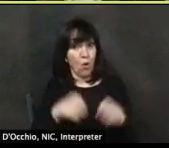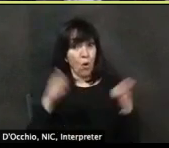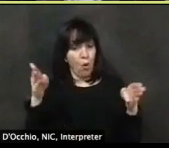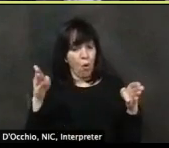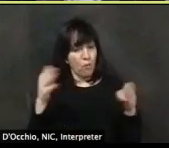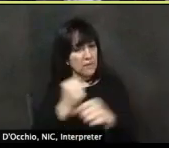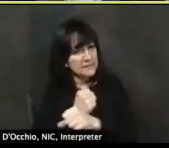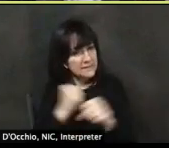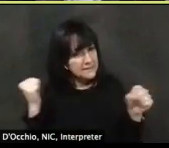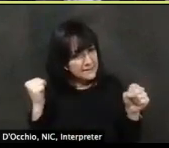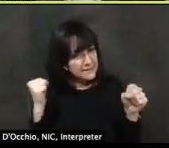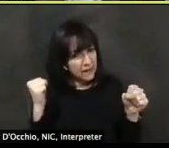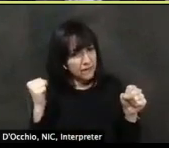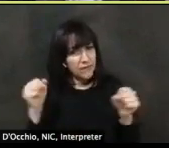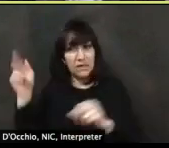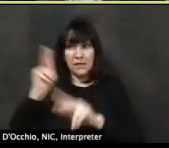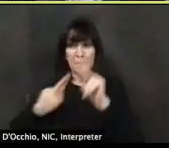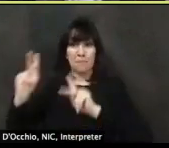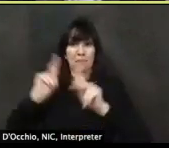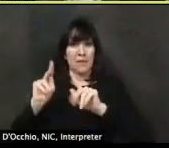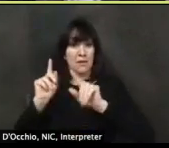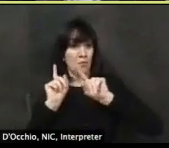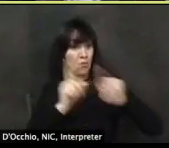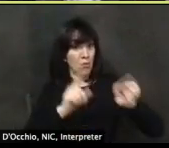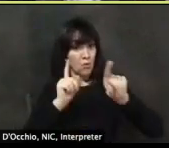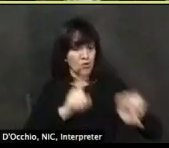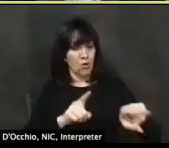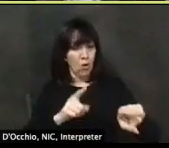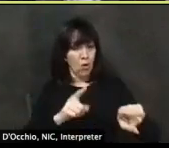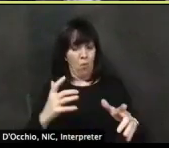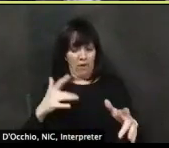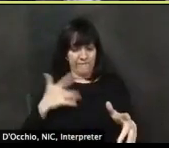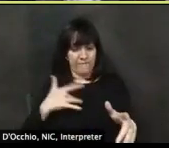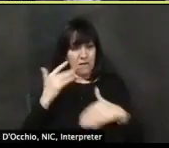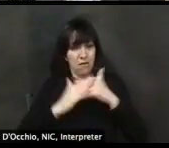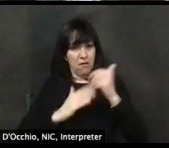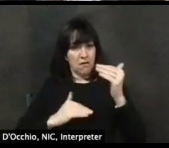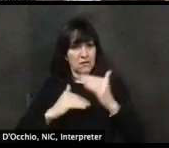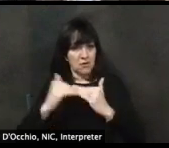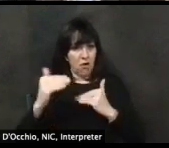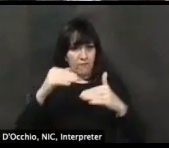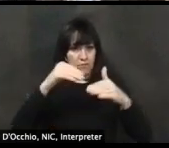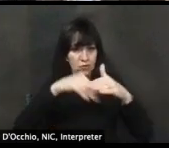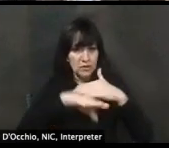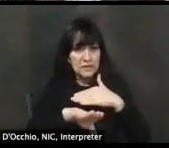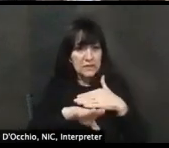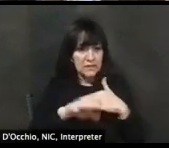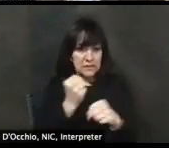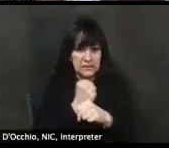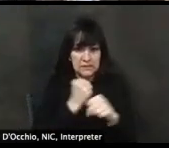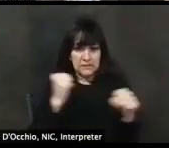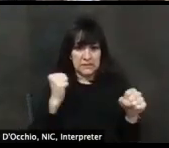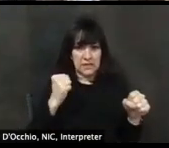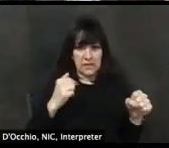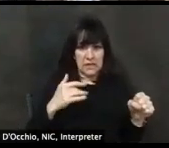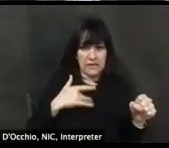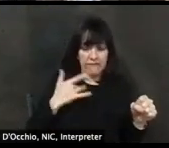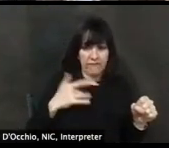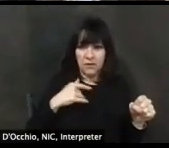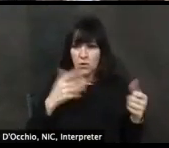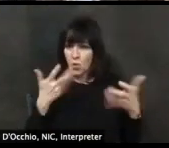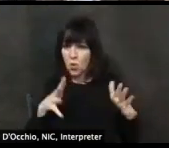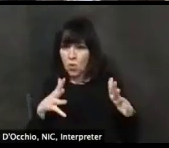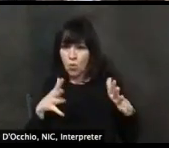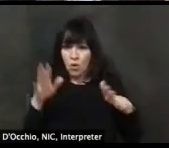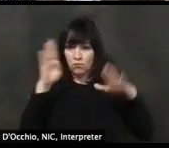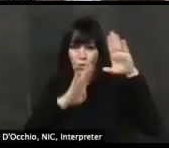I think consumers can be confident in is safe as well. So. Can you talk about that just briefly about consumer confidence and